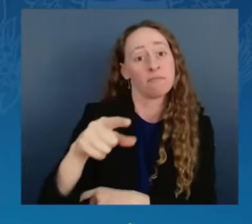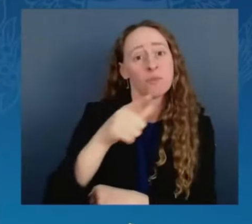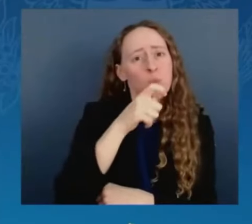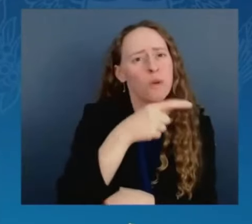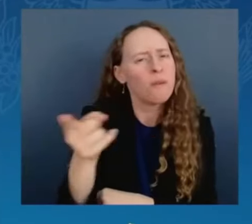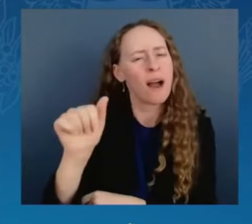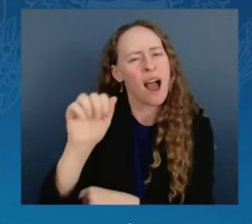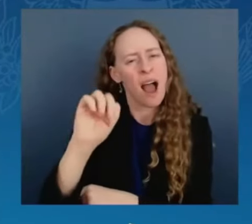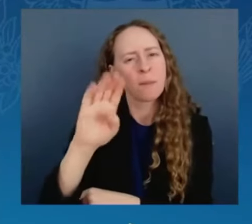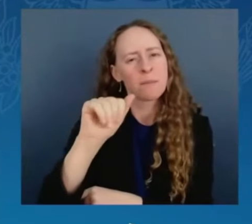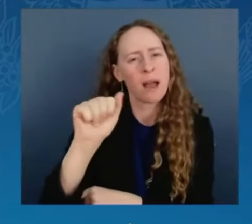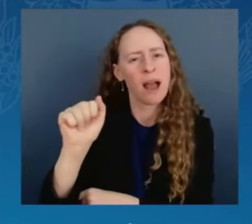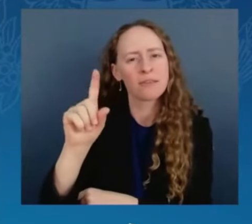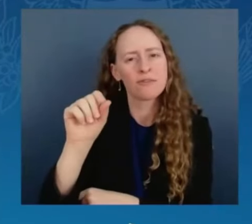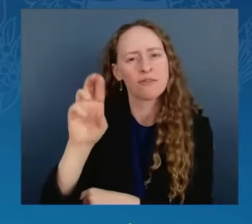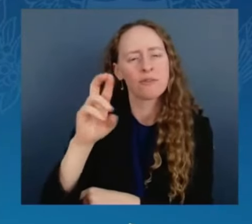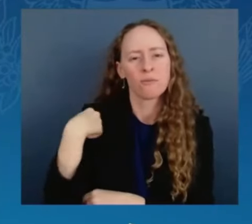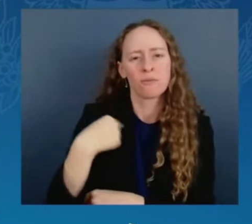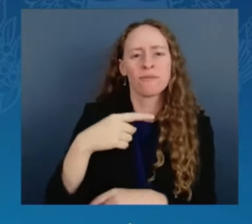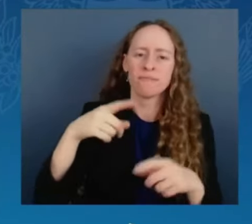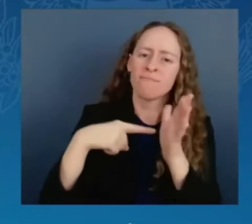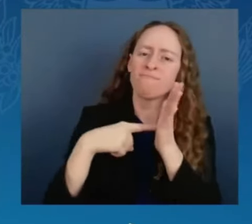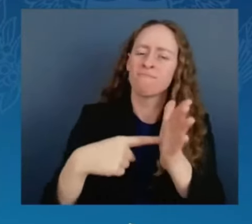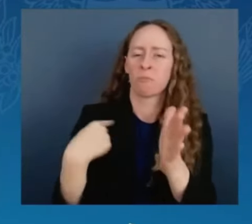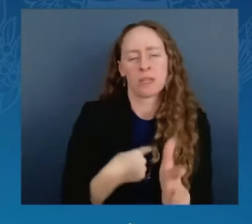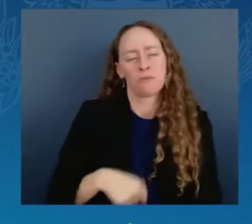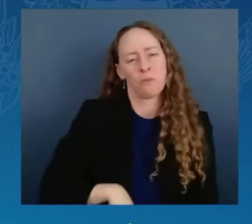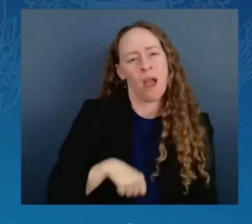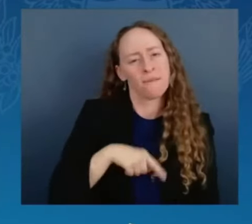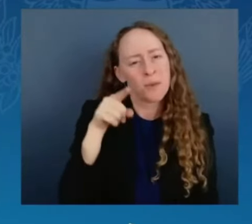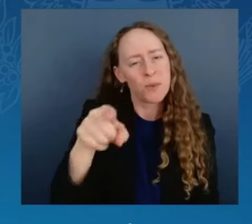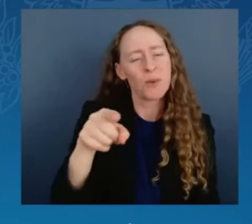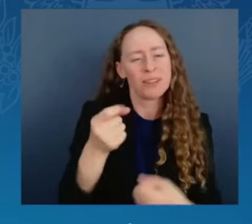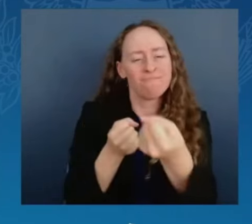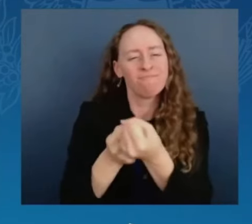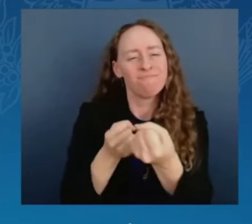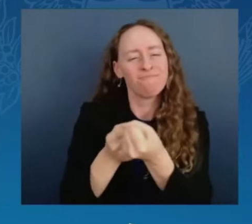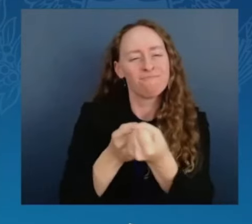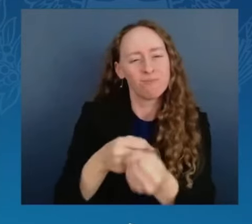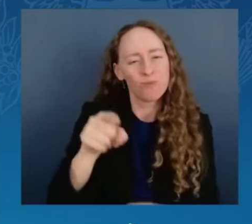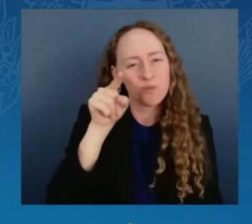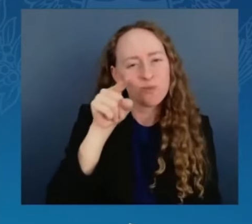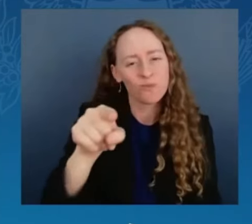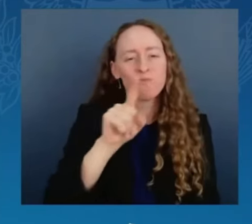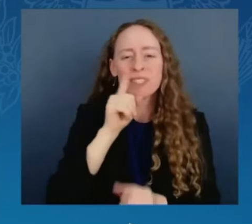you on. And we look forward to congratulating you when you bring home the gold.